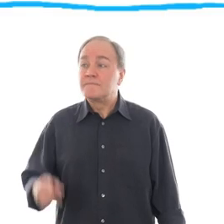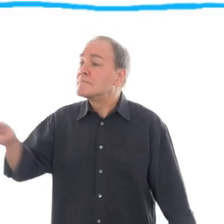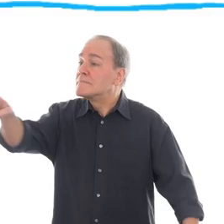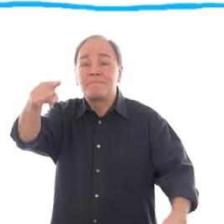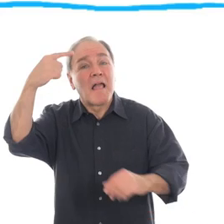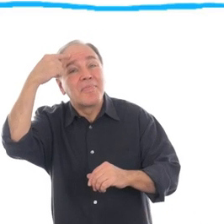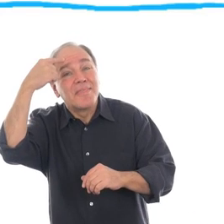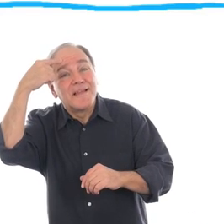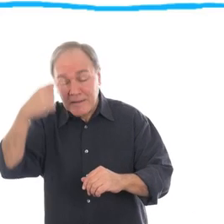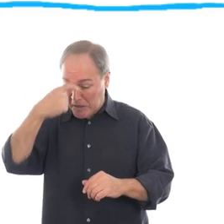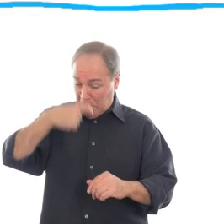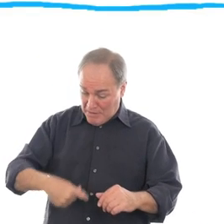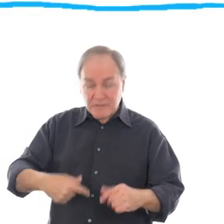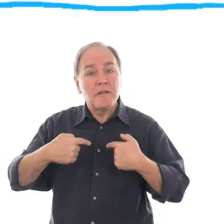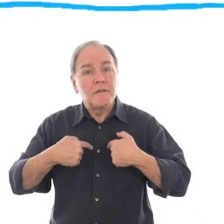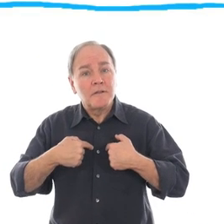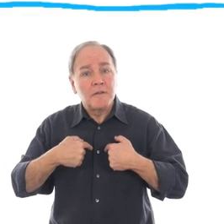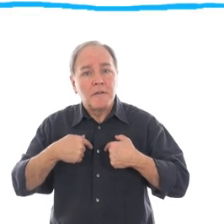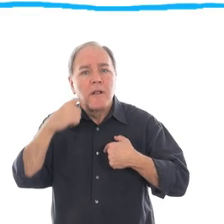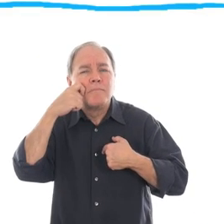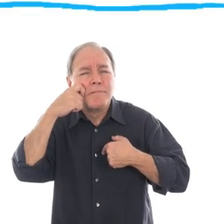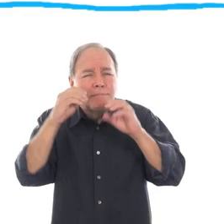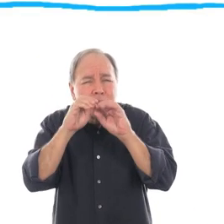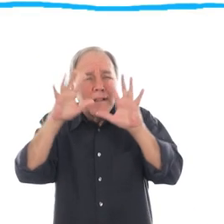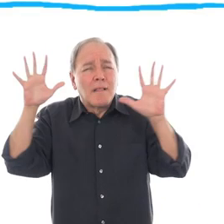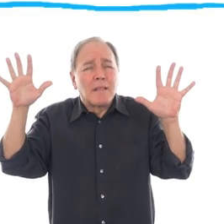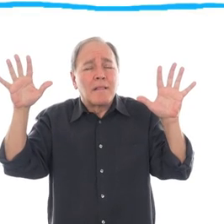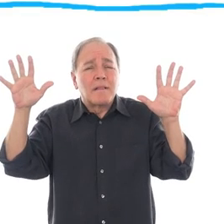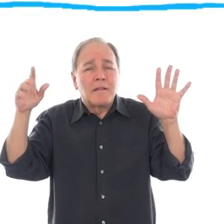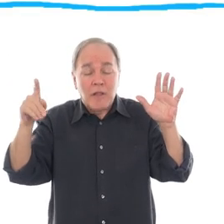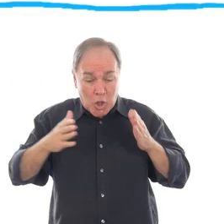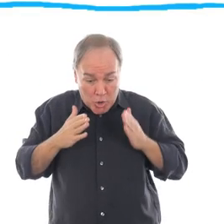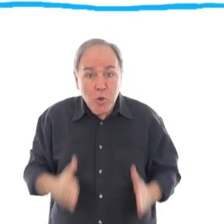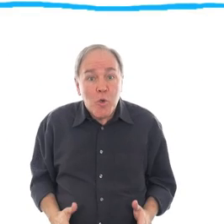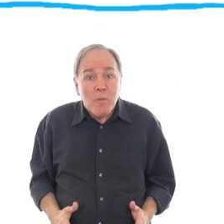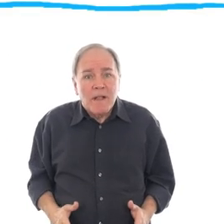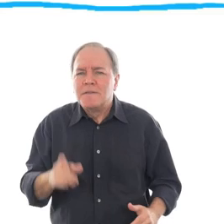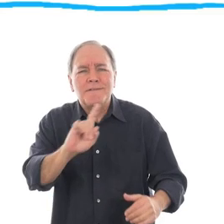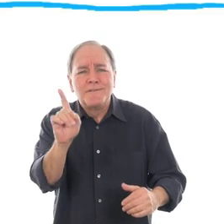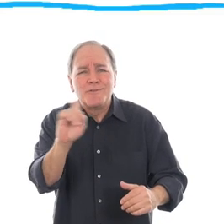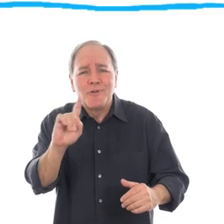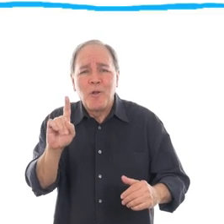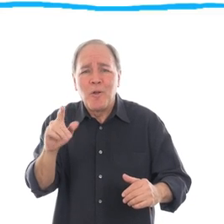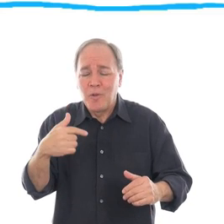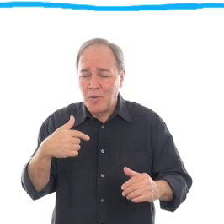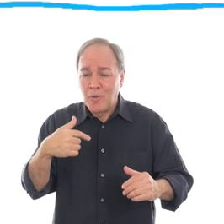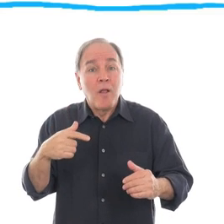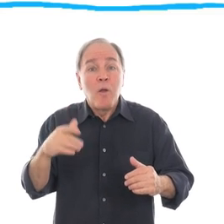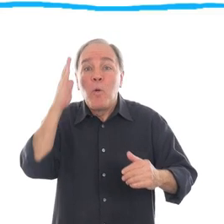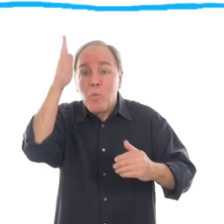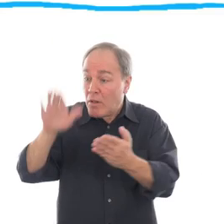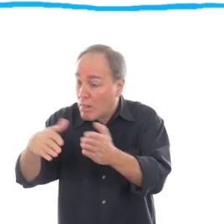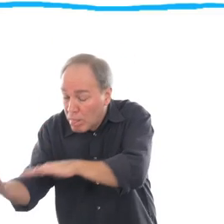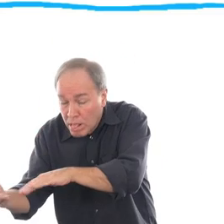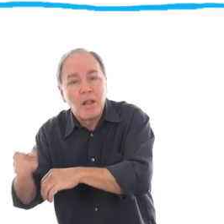People mainly think albinopersonics don't die. They instead disappear. They think albinopersonics are not human beings, that they are